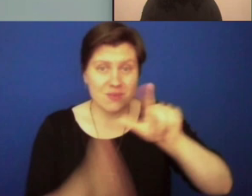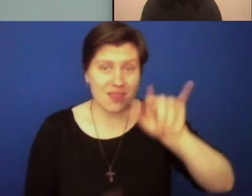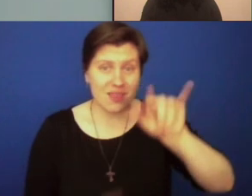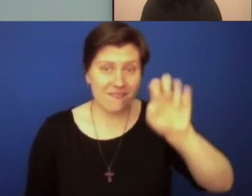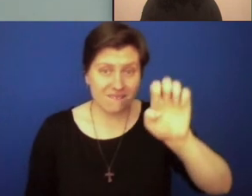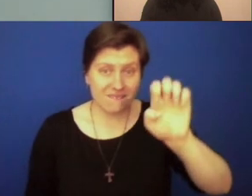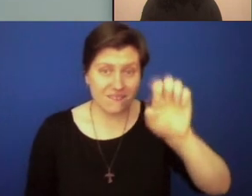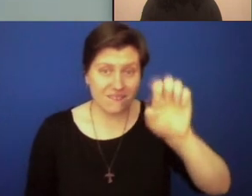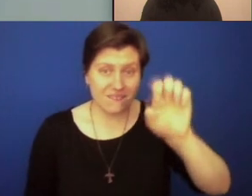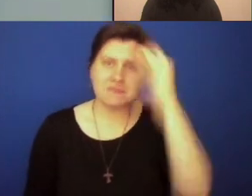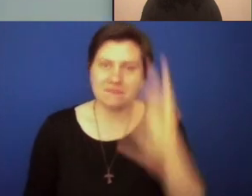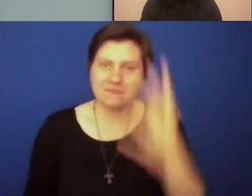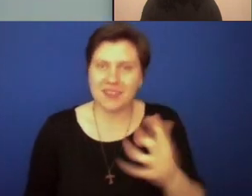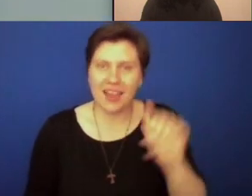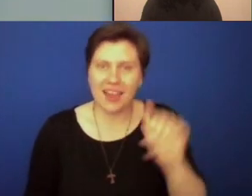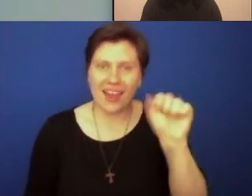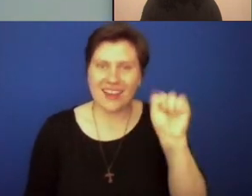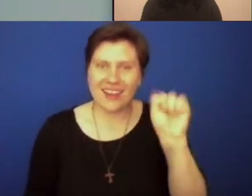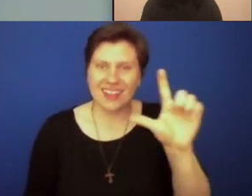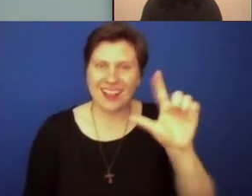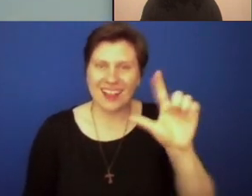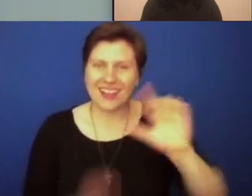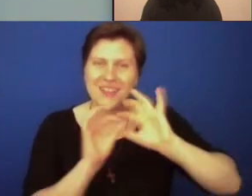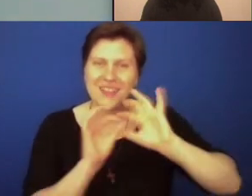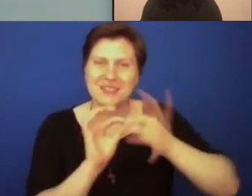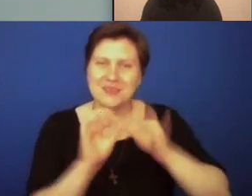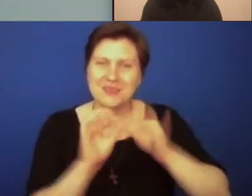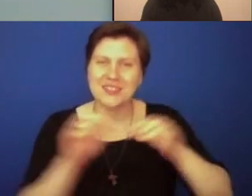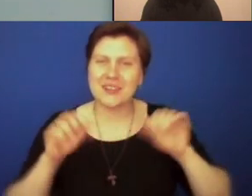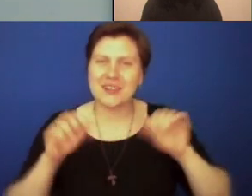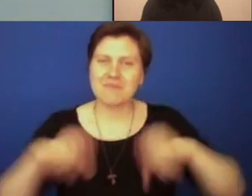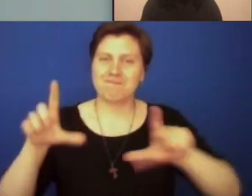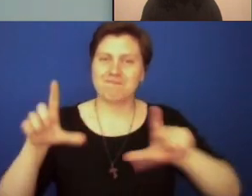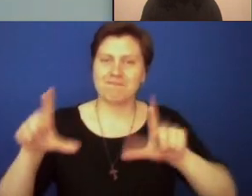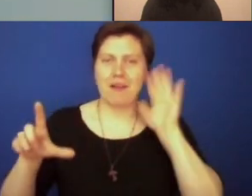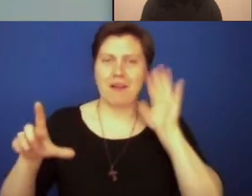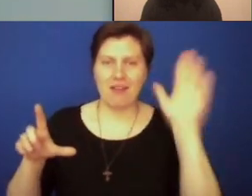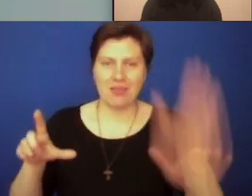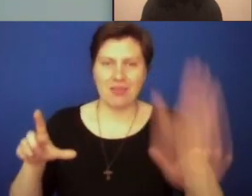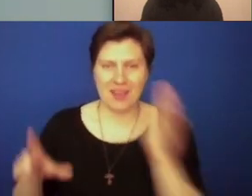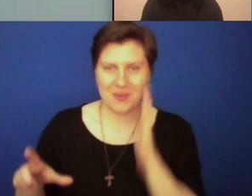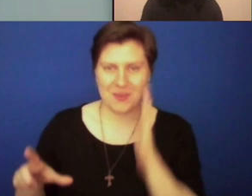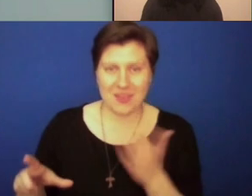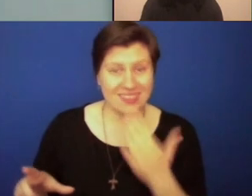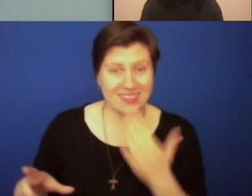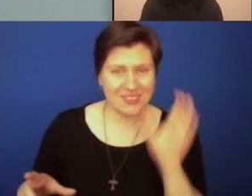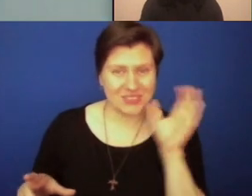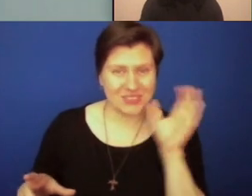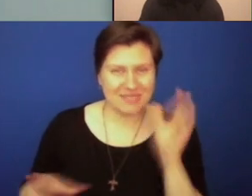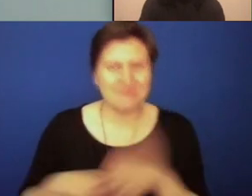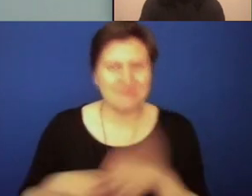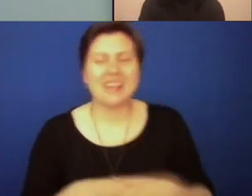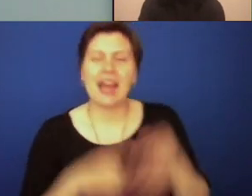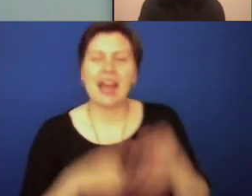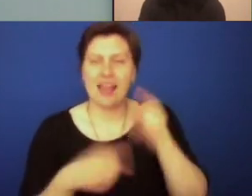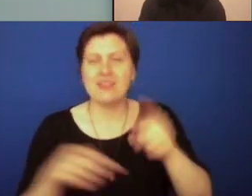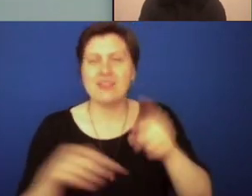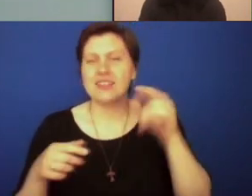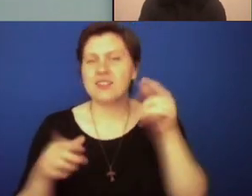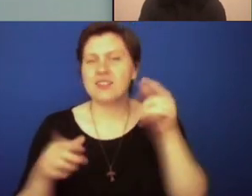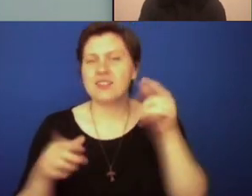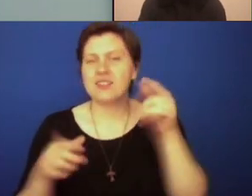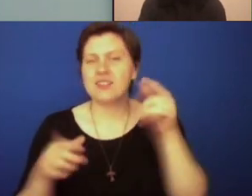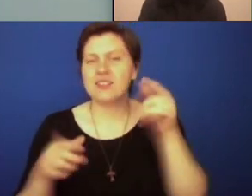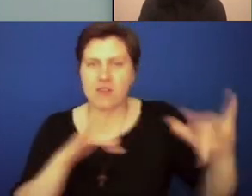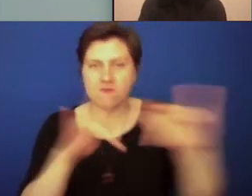American Sign Language is available tonight in the corner of your screen. Thanks, Christina. And our conversation tonight will be recorded and posted on the Initiative's website